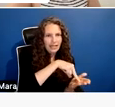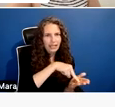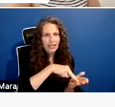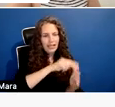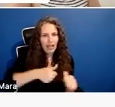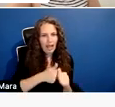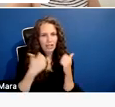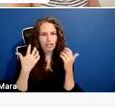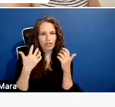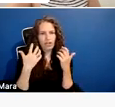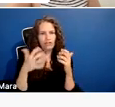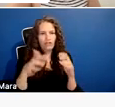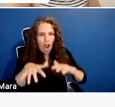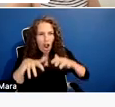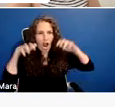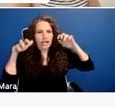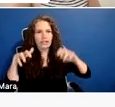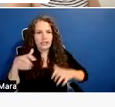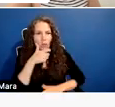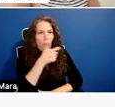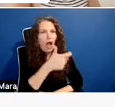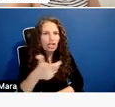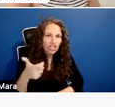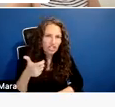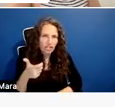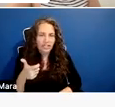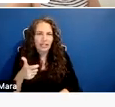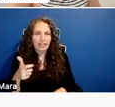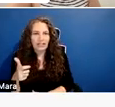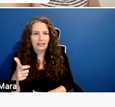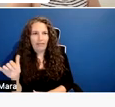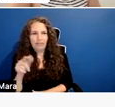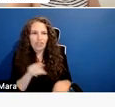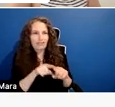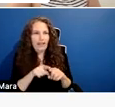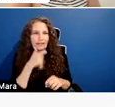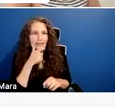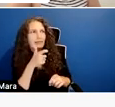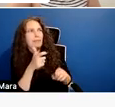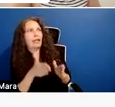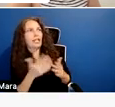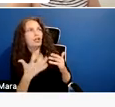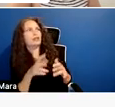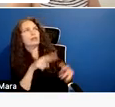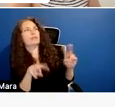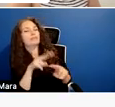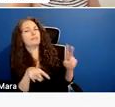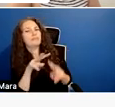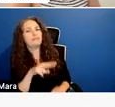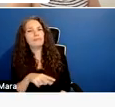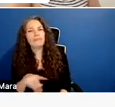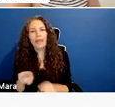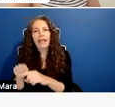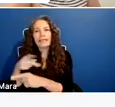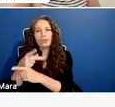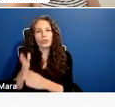It's, it's also a spectacle. It's entertainment, but as a producer and filmmaker, you can also attend pitches to learn, um, how other film